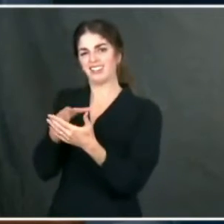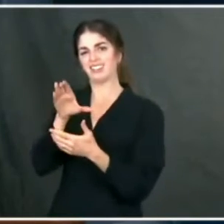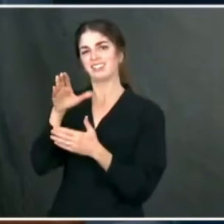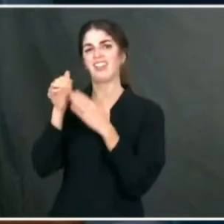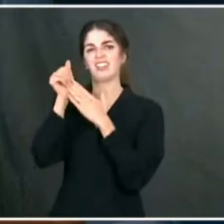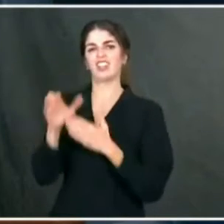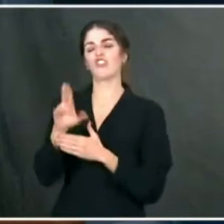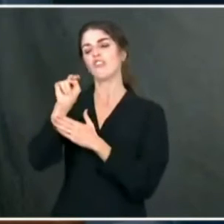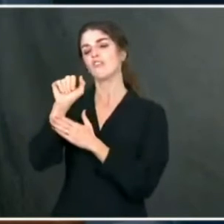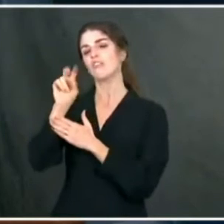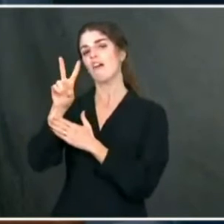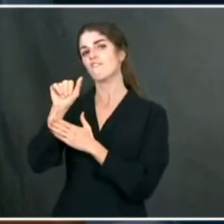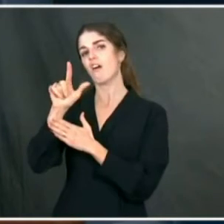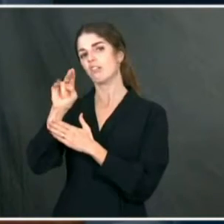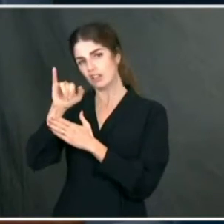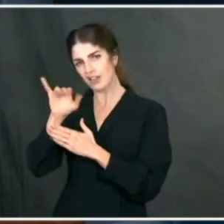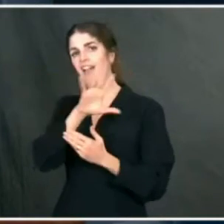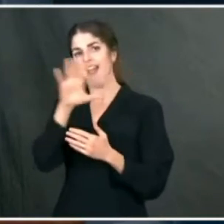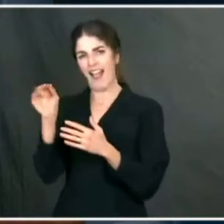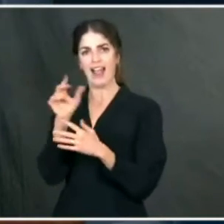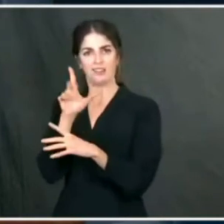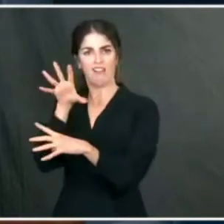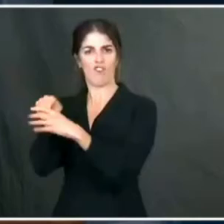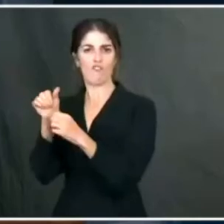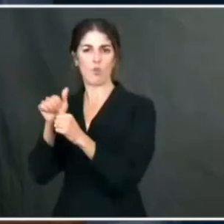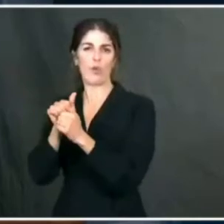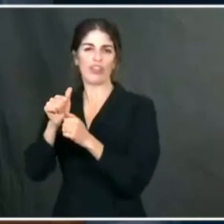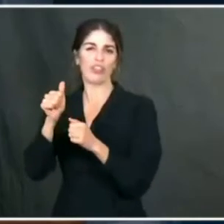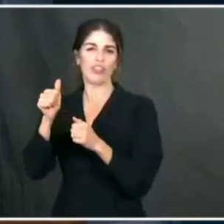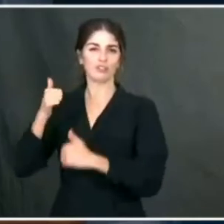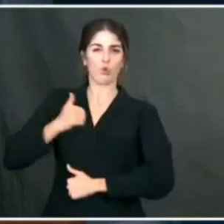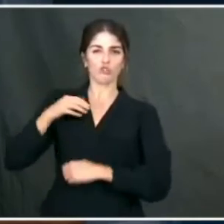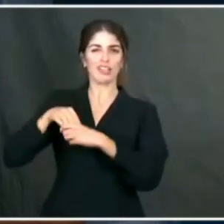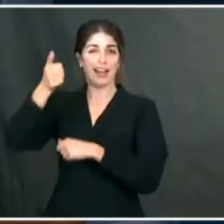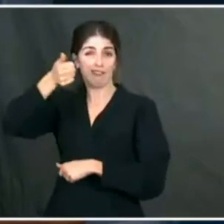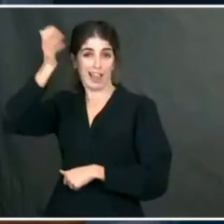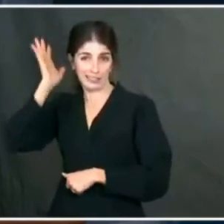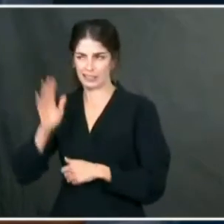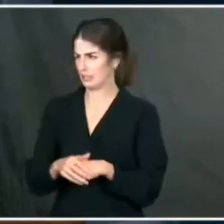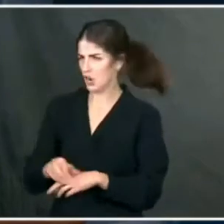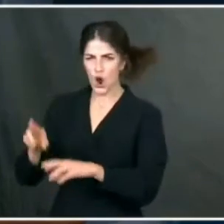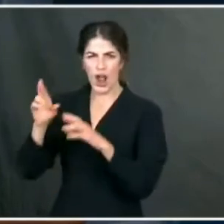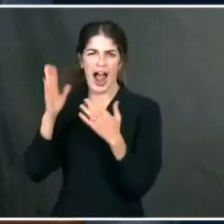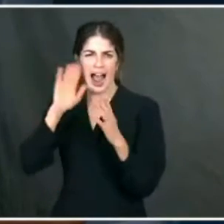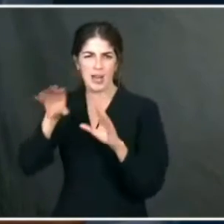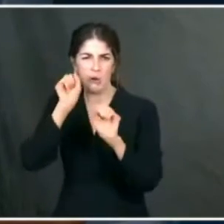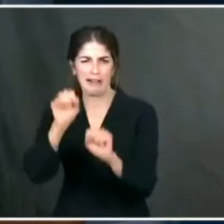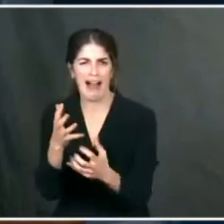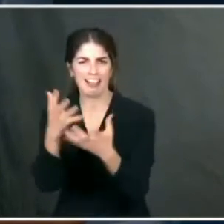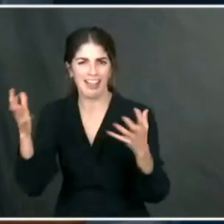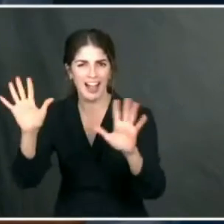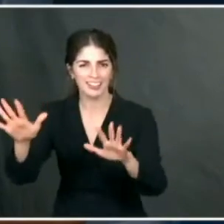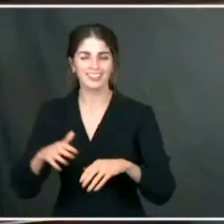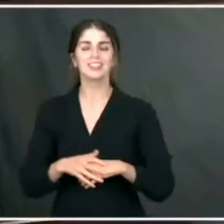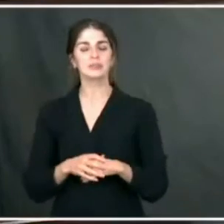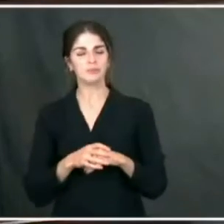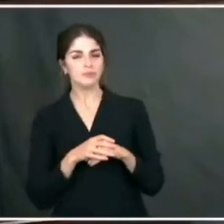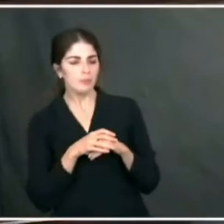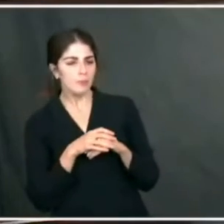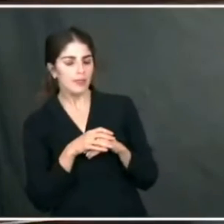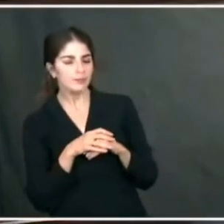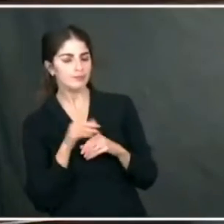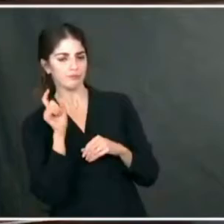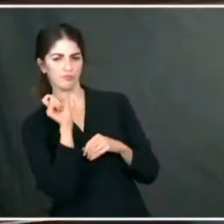alleged bounties on U.S. in Afghanistan. So that's hopefully answered all of it. That was a mouthful. And just a change of gears for a quick second